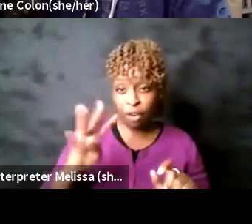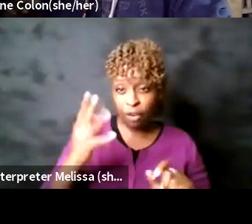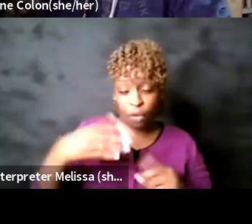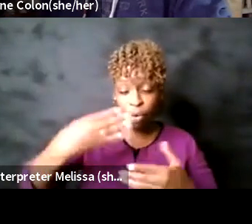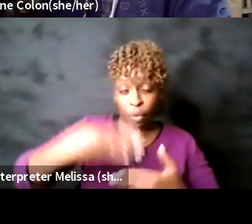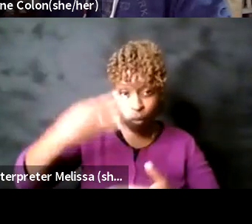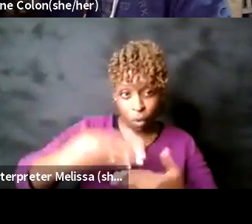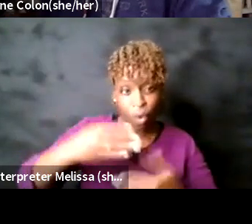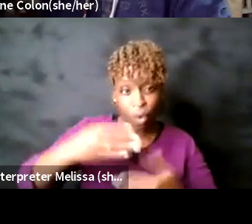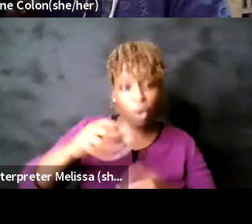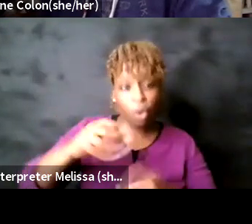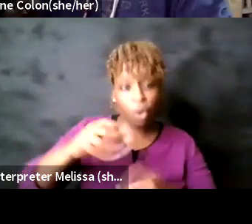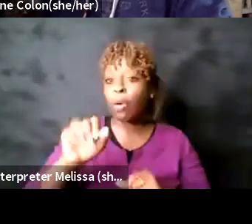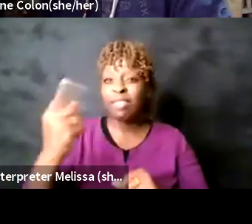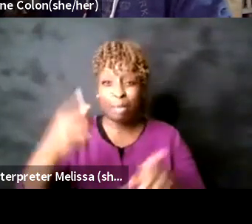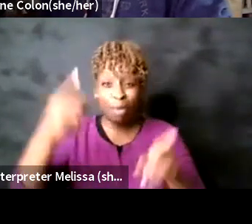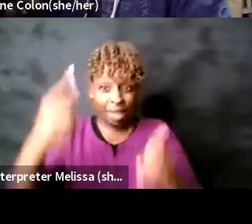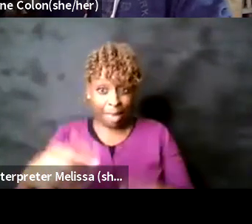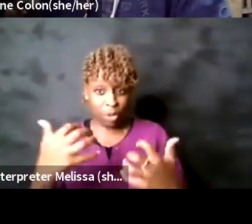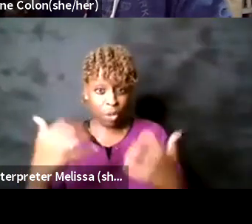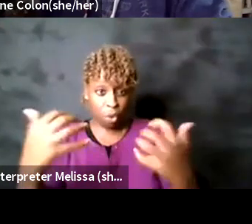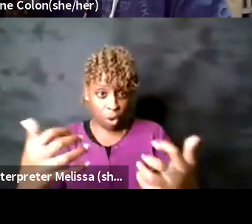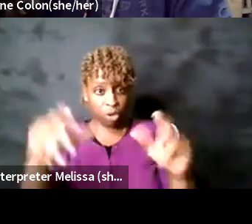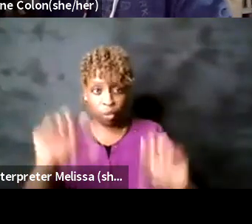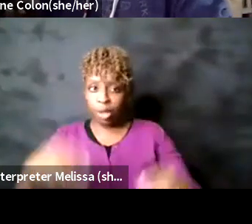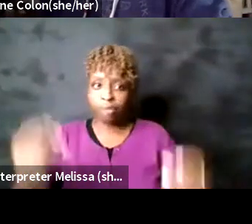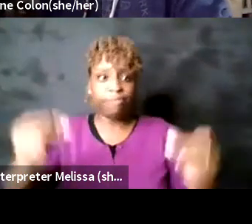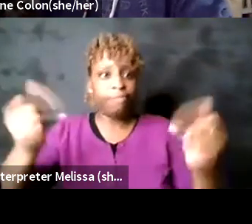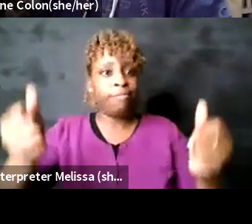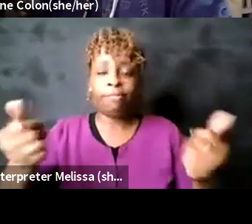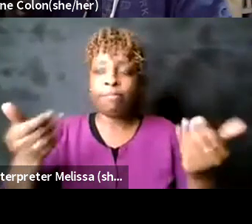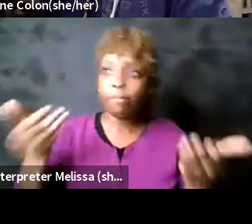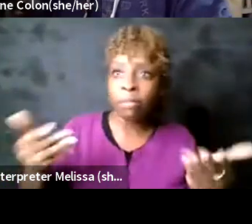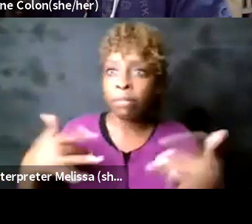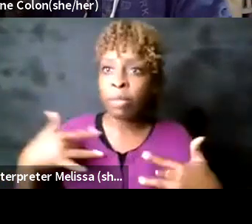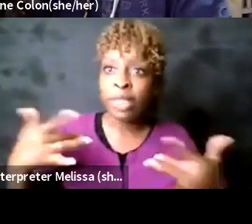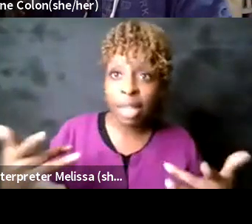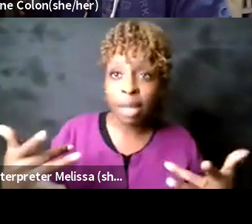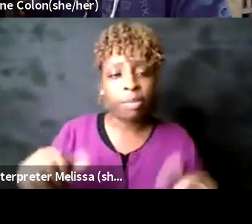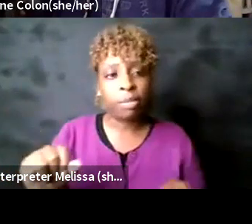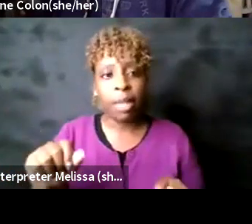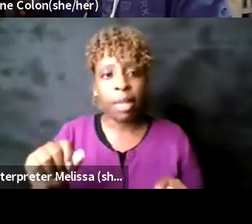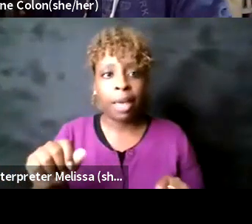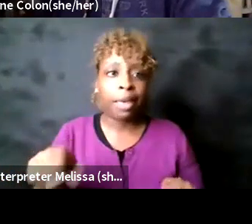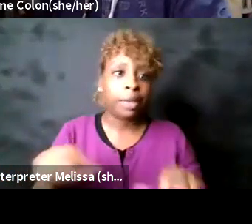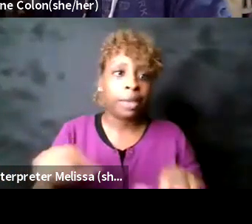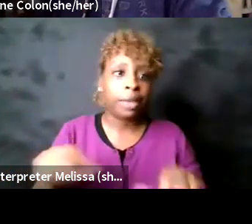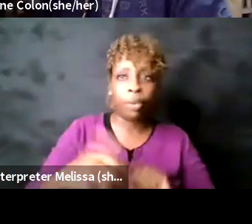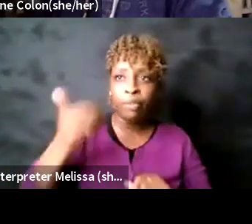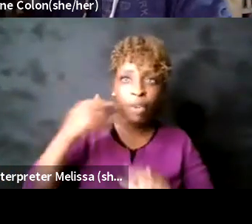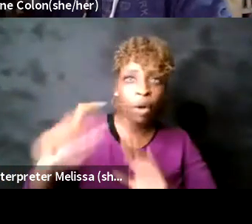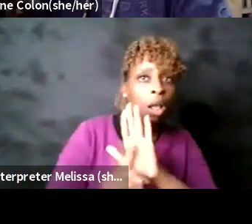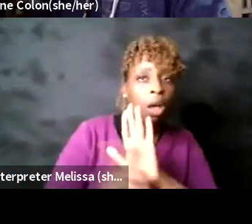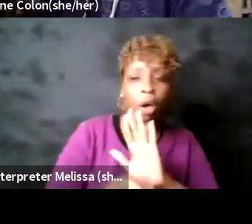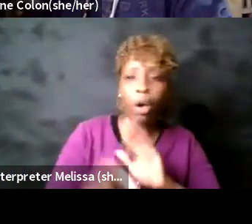audience we're able to address it really in the moment so someone's phone goes off someone's having a response of any kind positive or